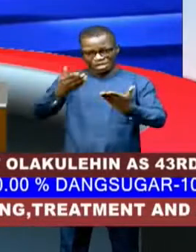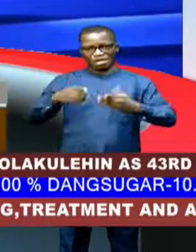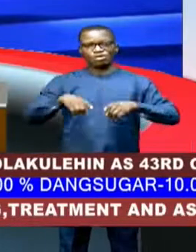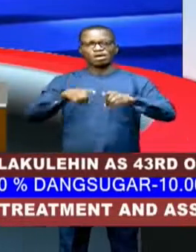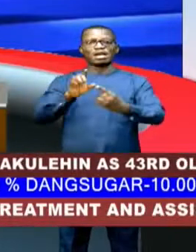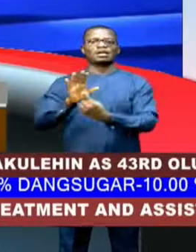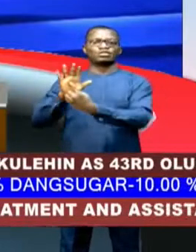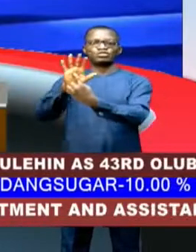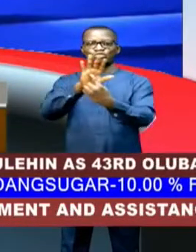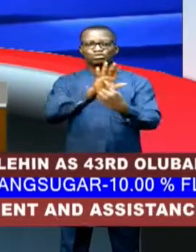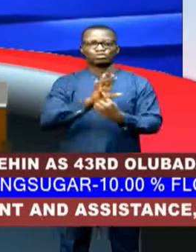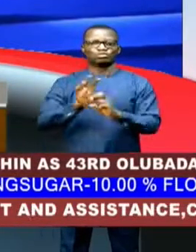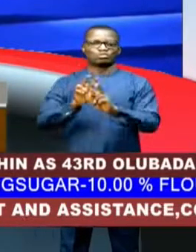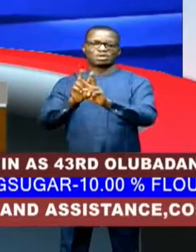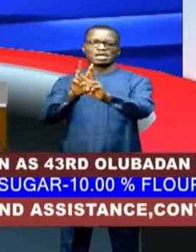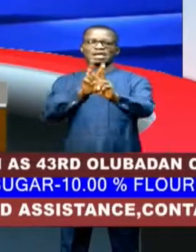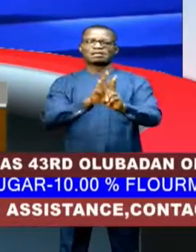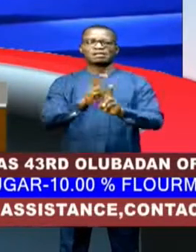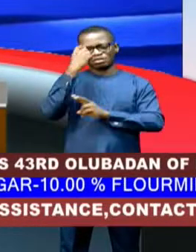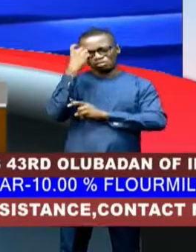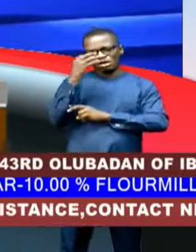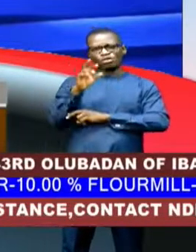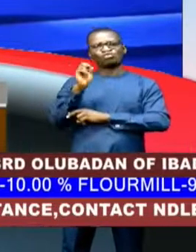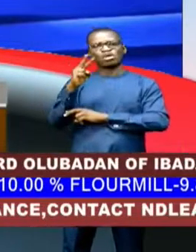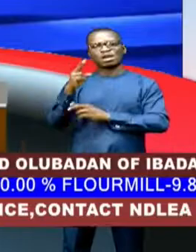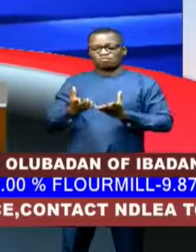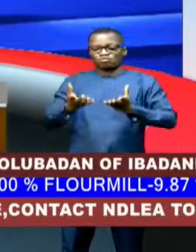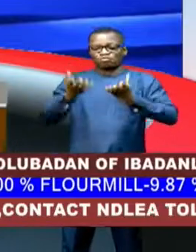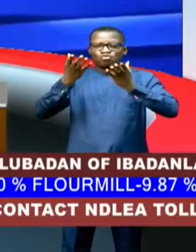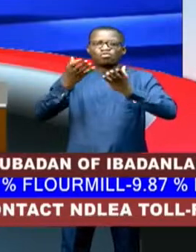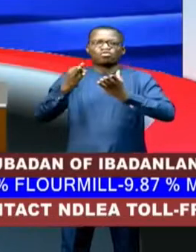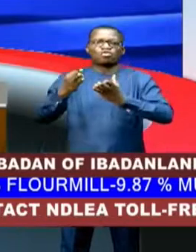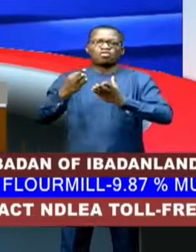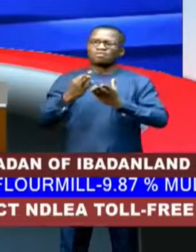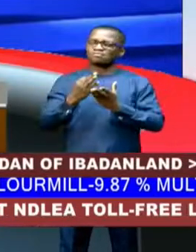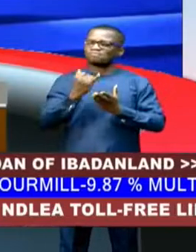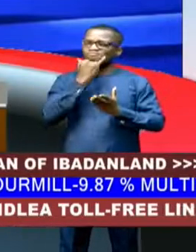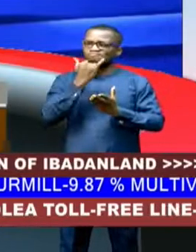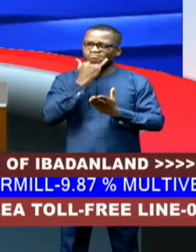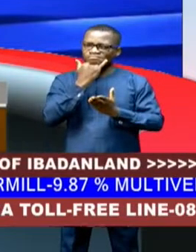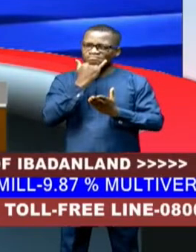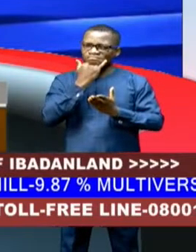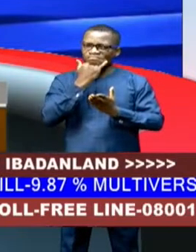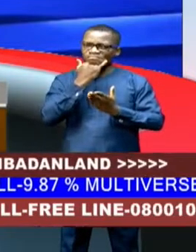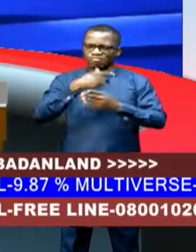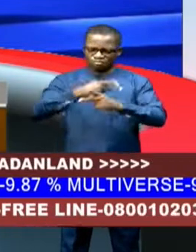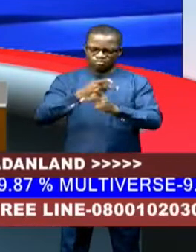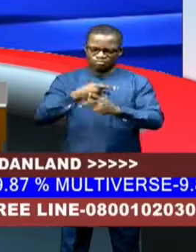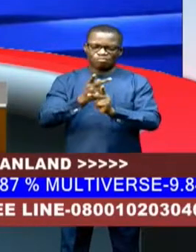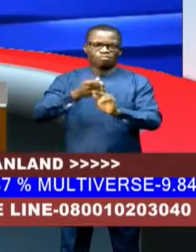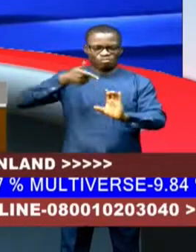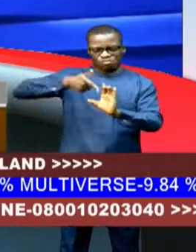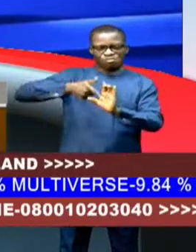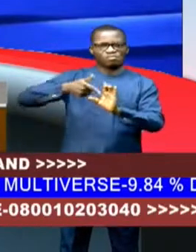suspects arrested with truckloads of 12,000 liters of illegally refined petroleum product before journalists at